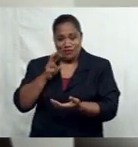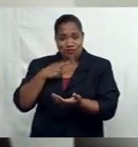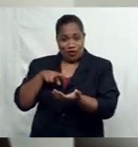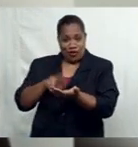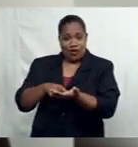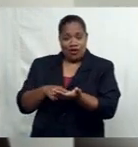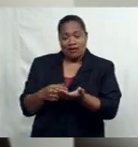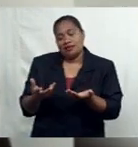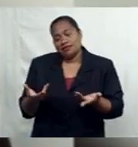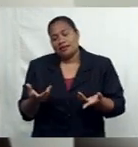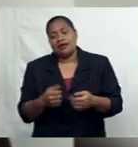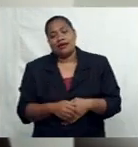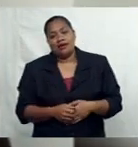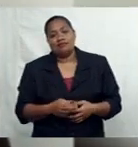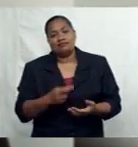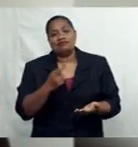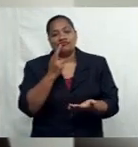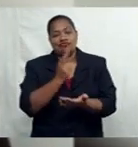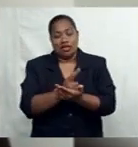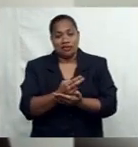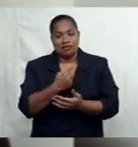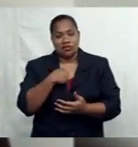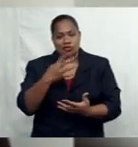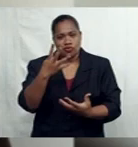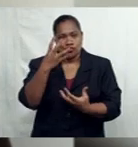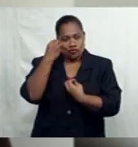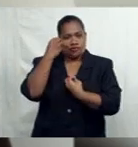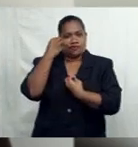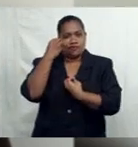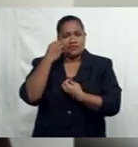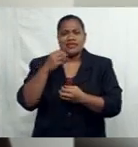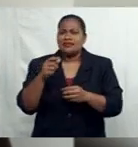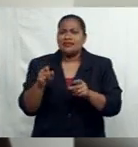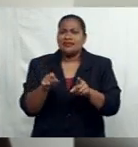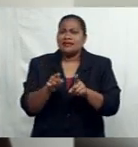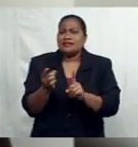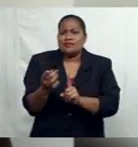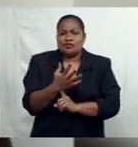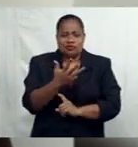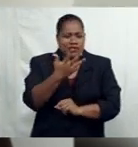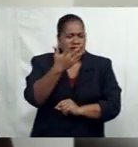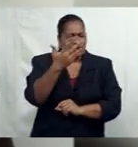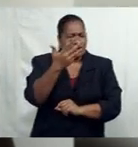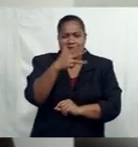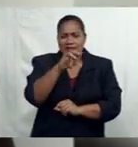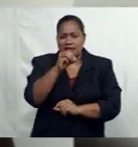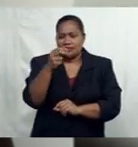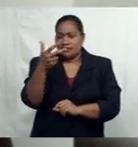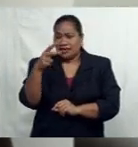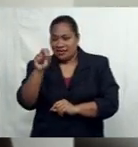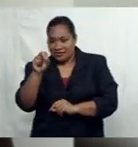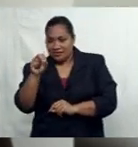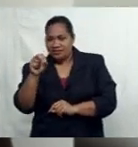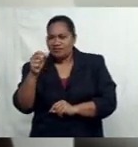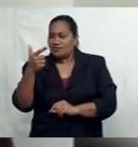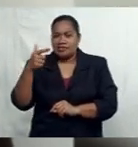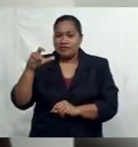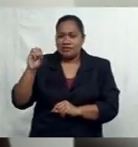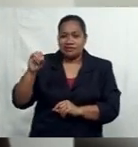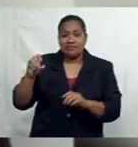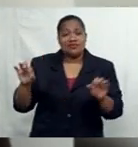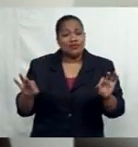Yeah, and that really registered for me, like, especially the 90s, the 80s, even back to the 70s.